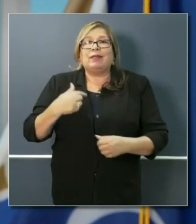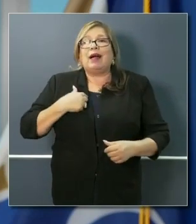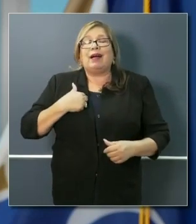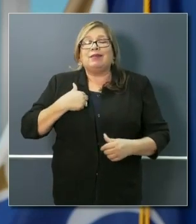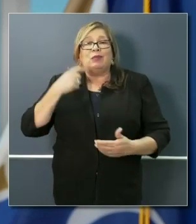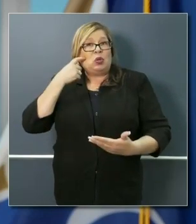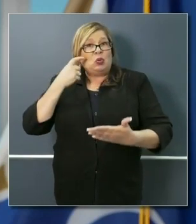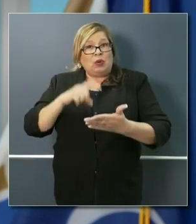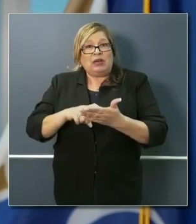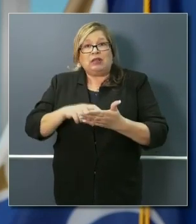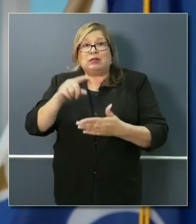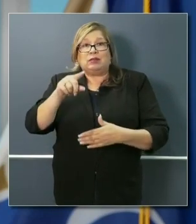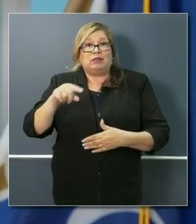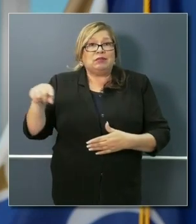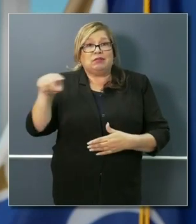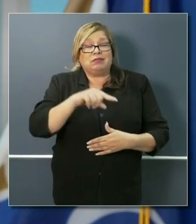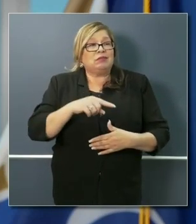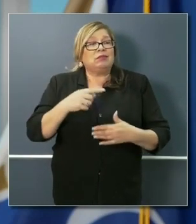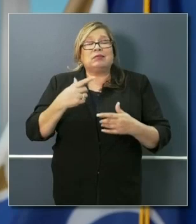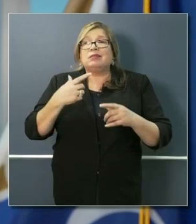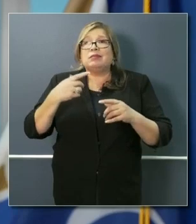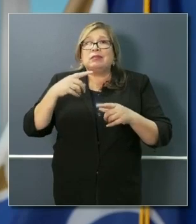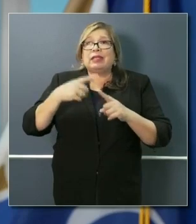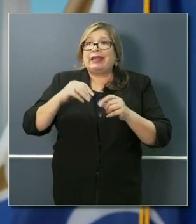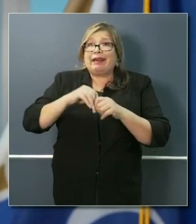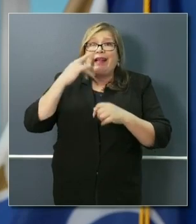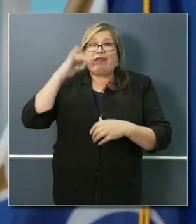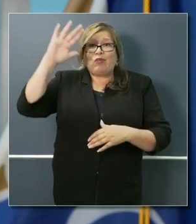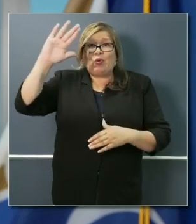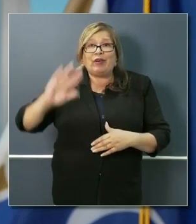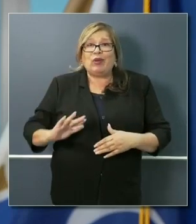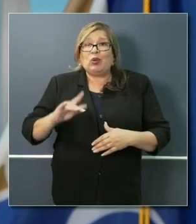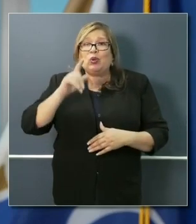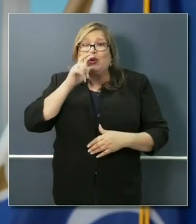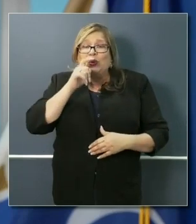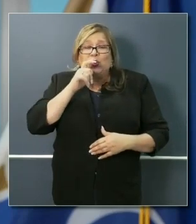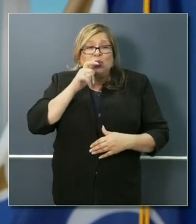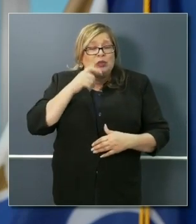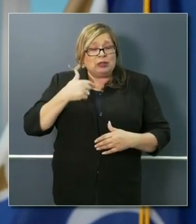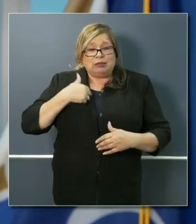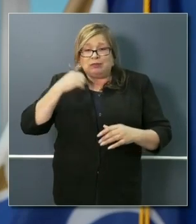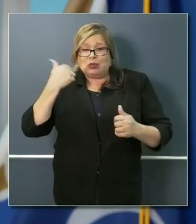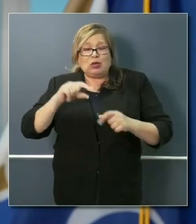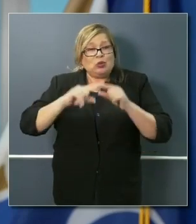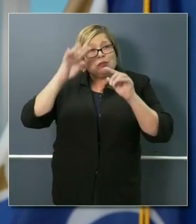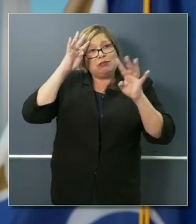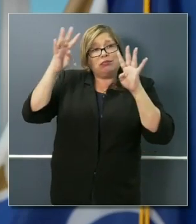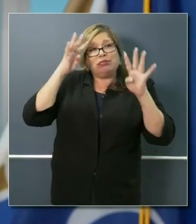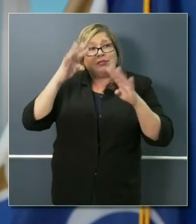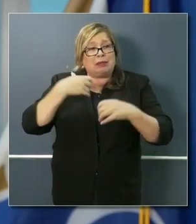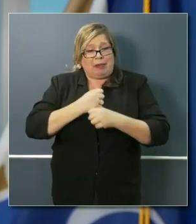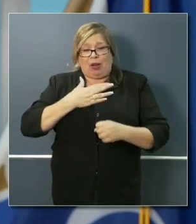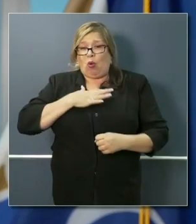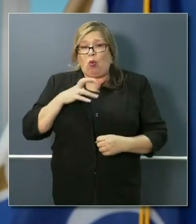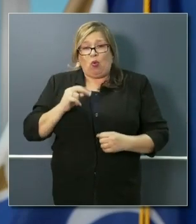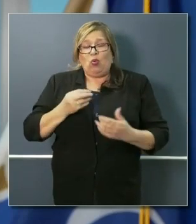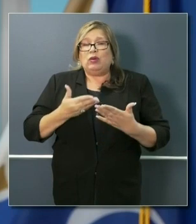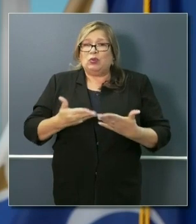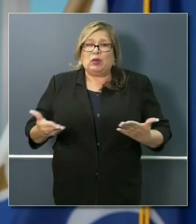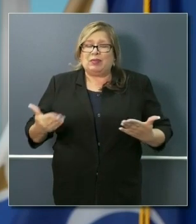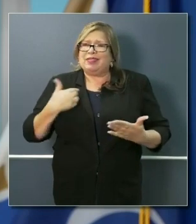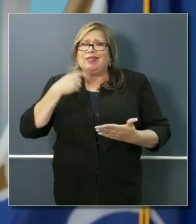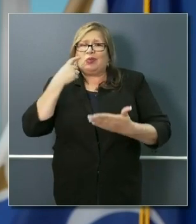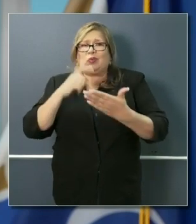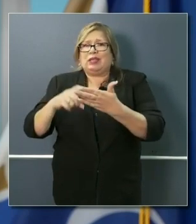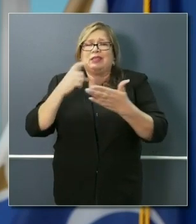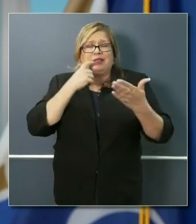deep anxiety for people all across this state that are doing do-it-themselves strategies and makeshift strategies, and we're doing everything in our